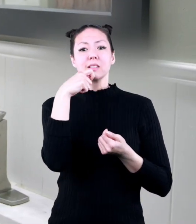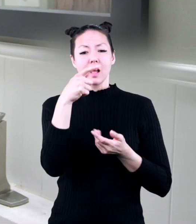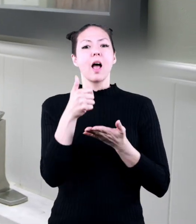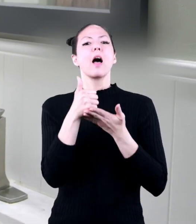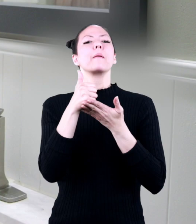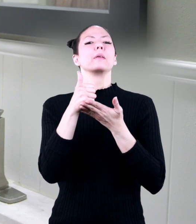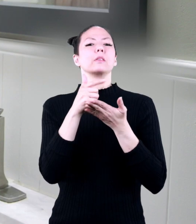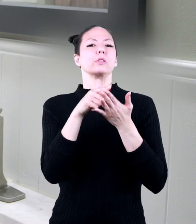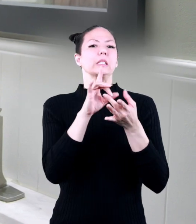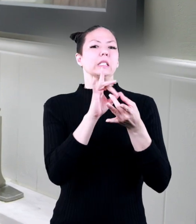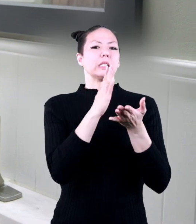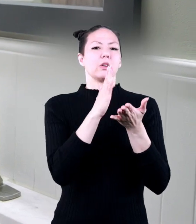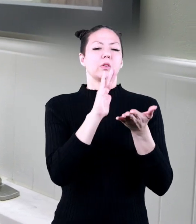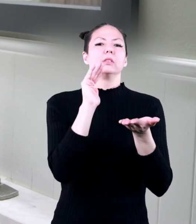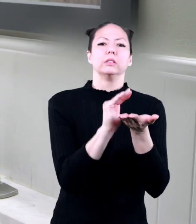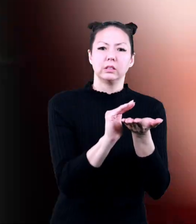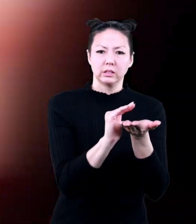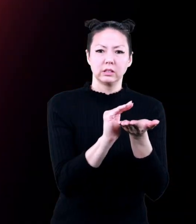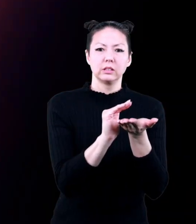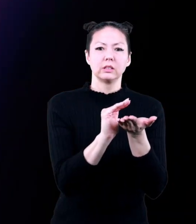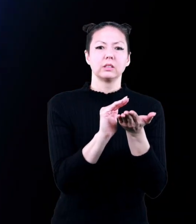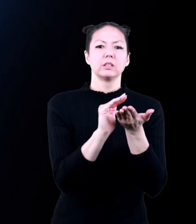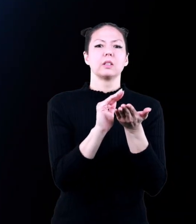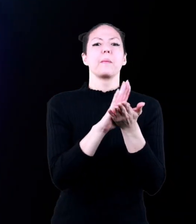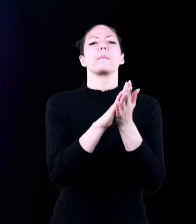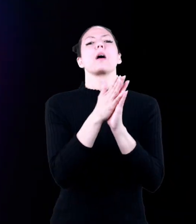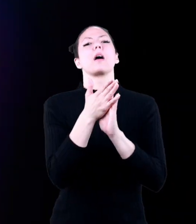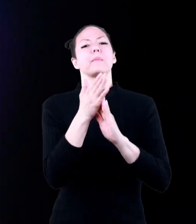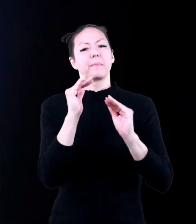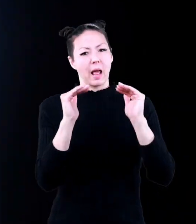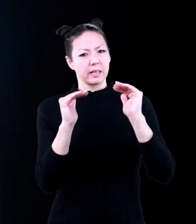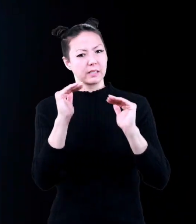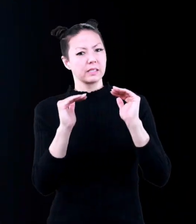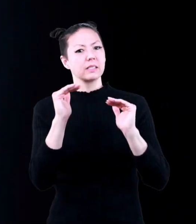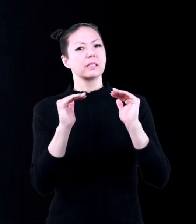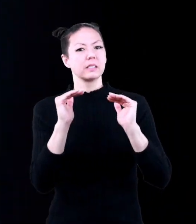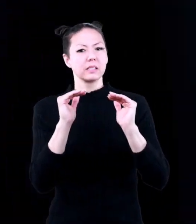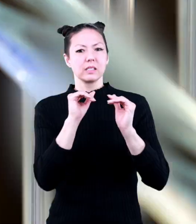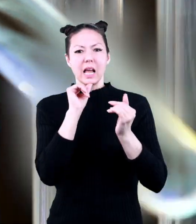helps neutralize the acid keeping your teeth free of tooth decay